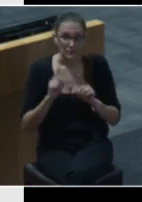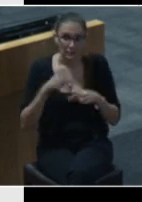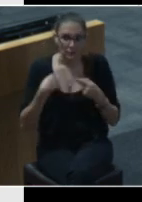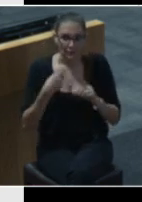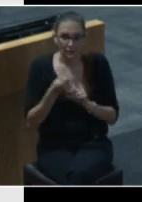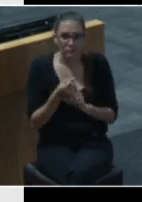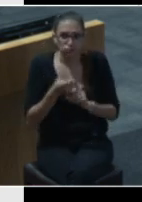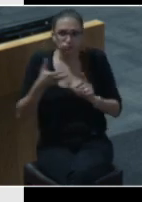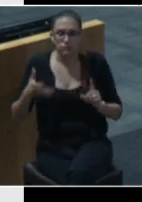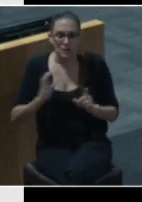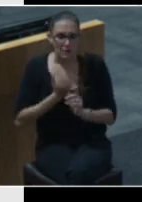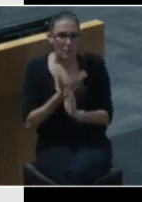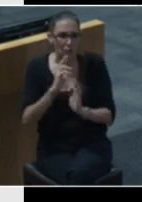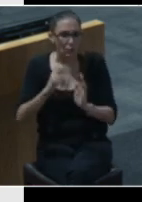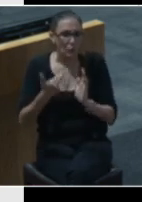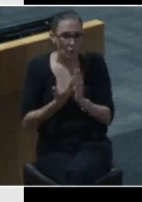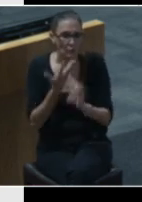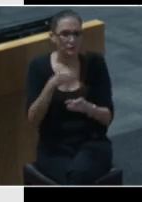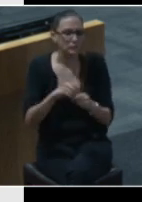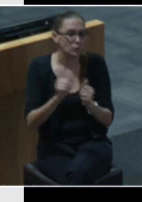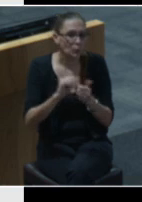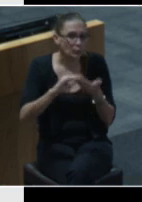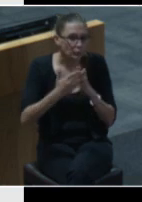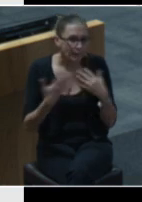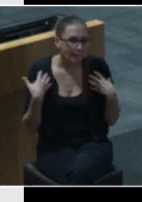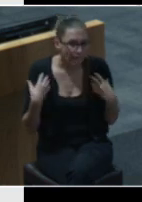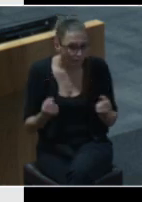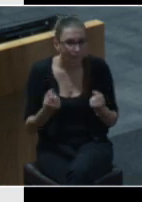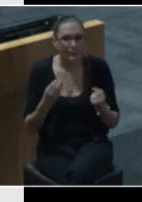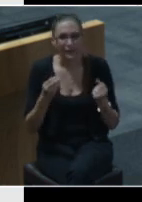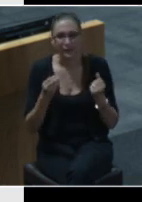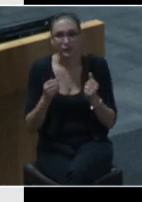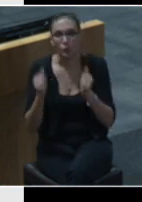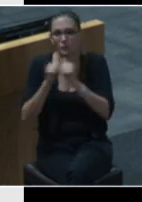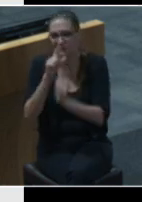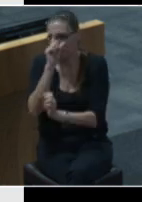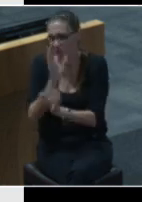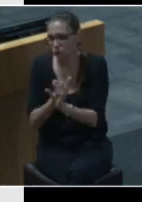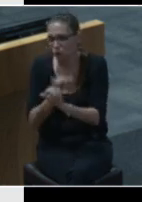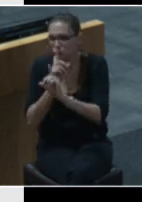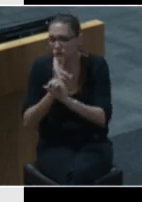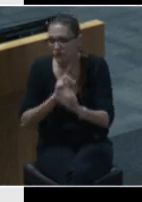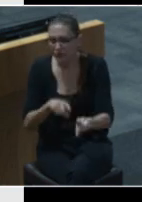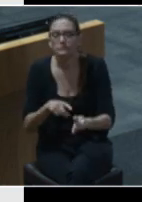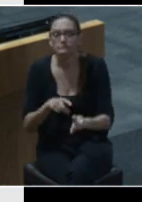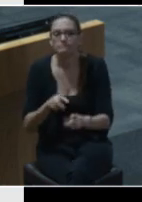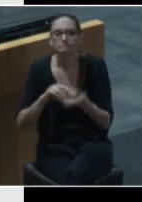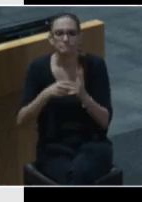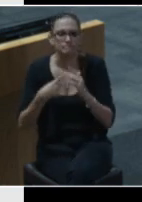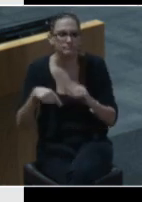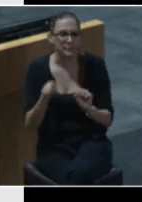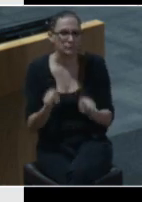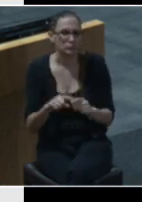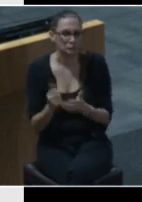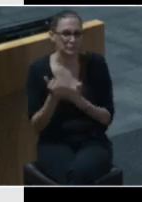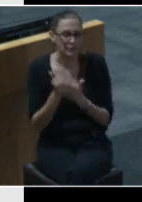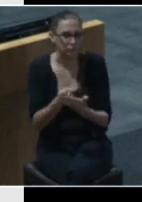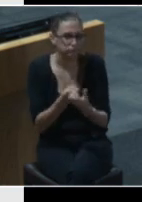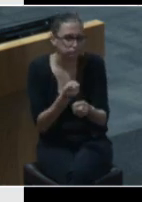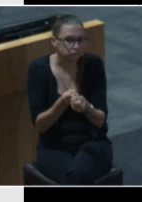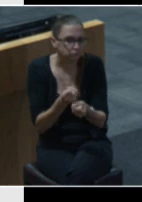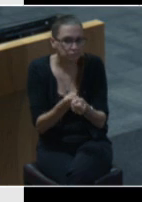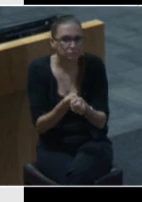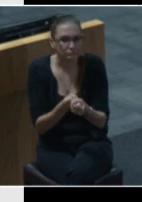our role within community health and and with psychiatric response uh we're able to help people navigate um